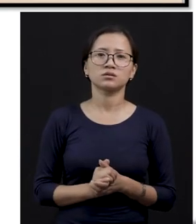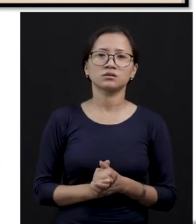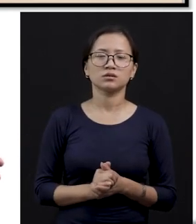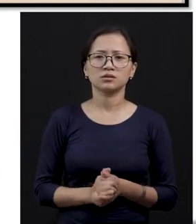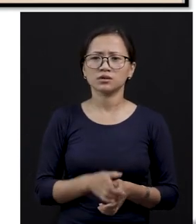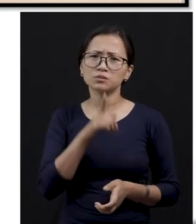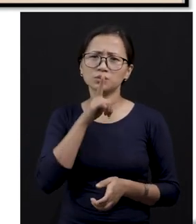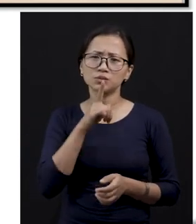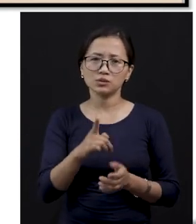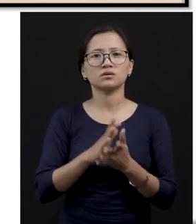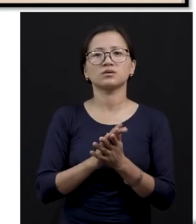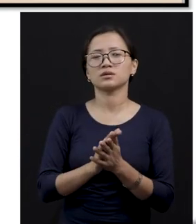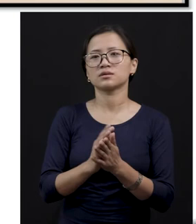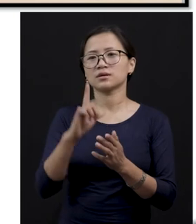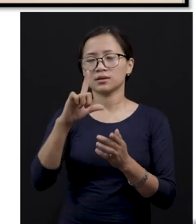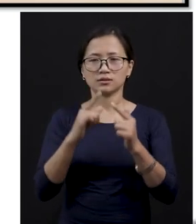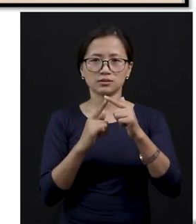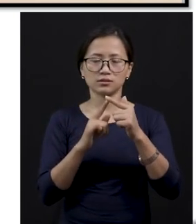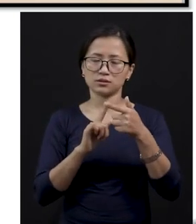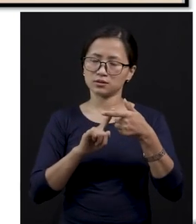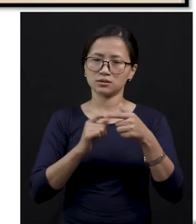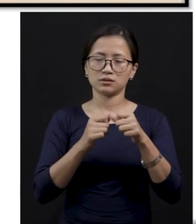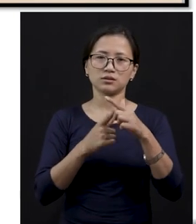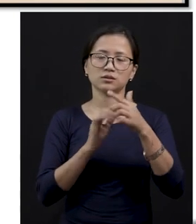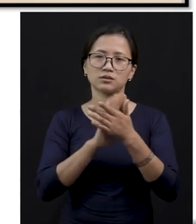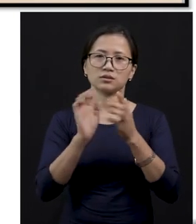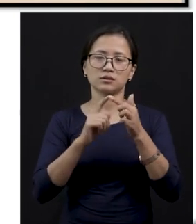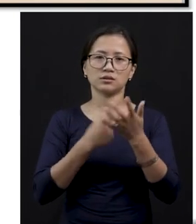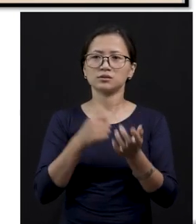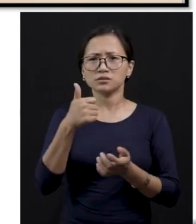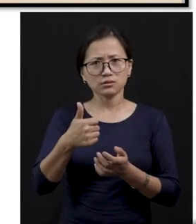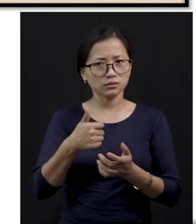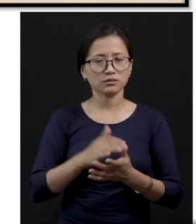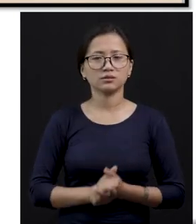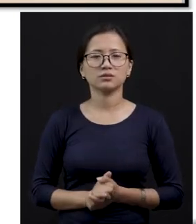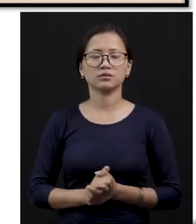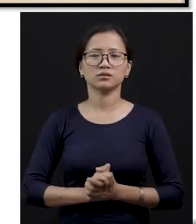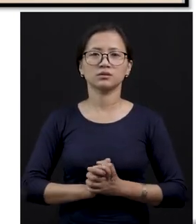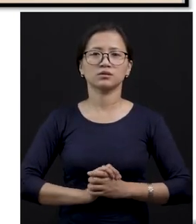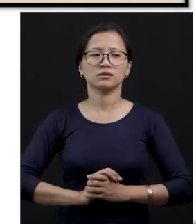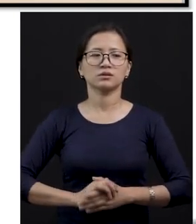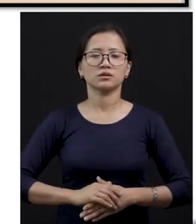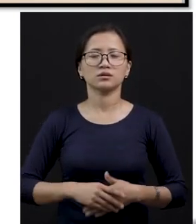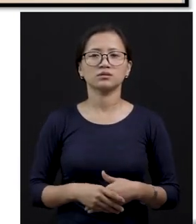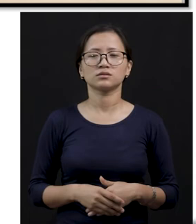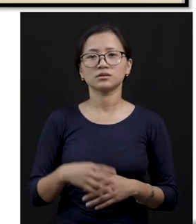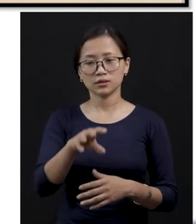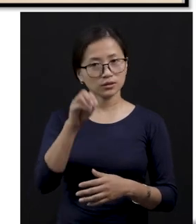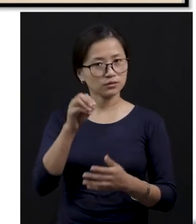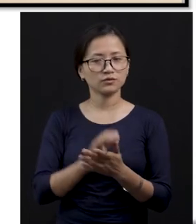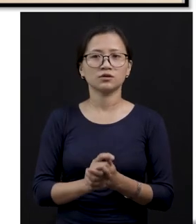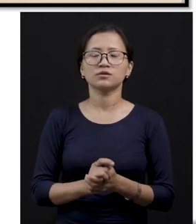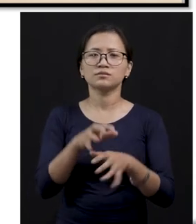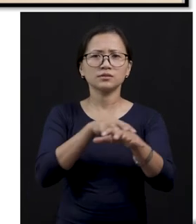pure leather goods, okay? So, we get even all these products from animals.